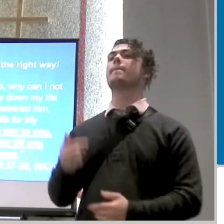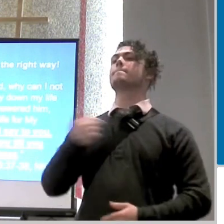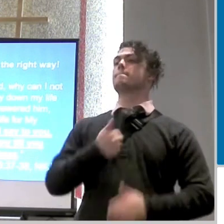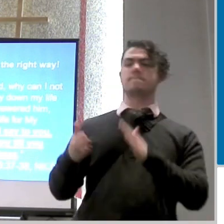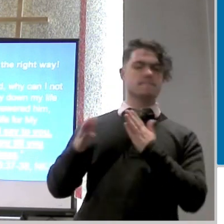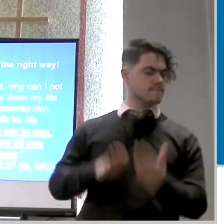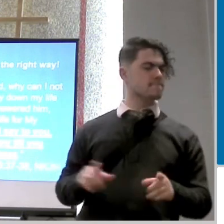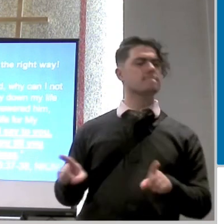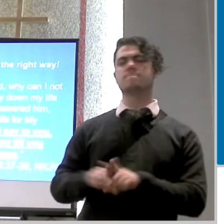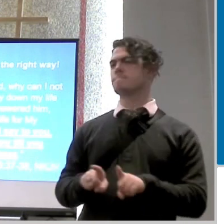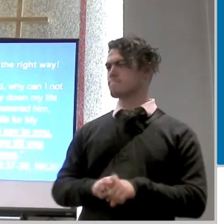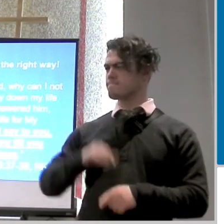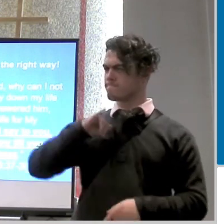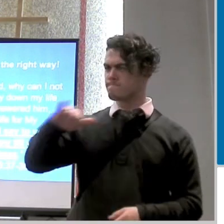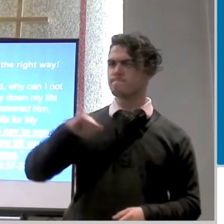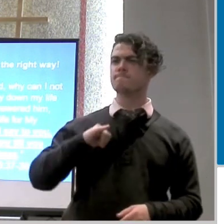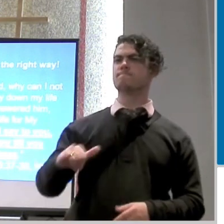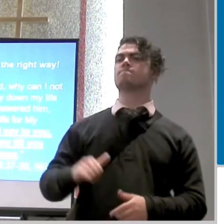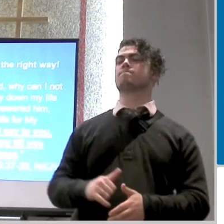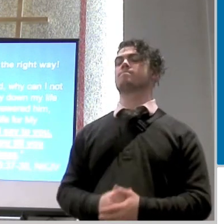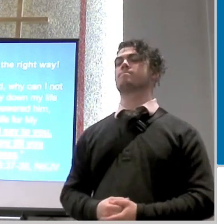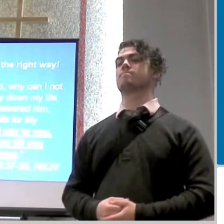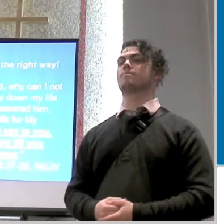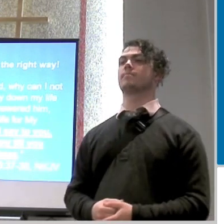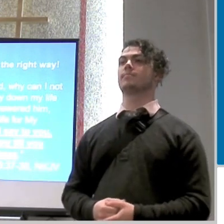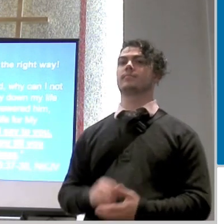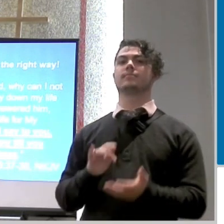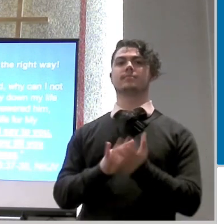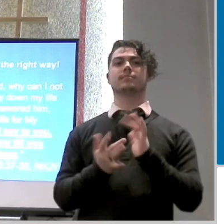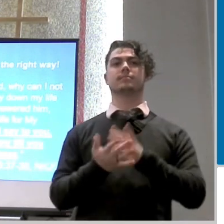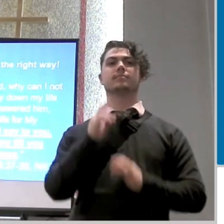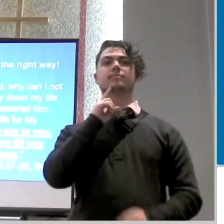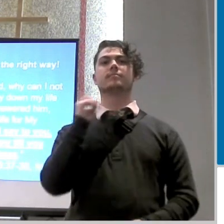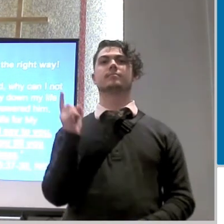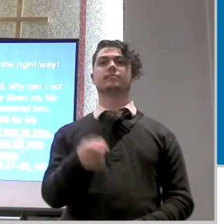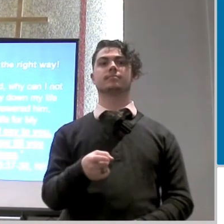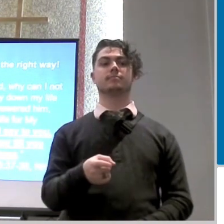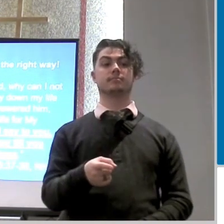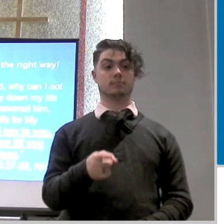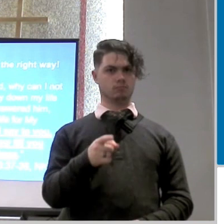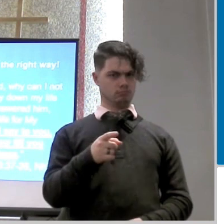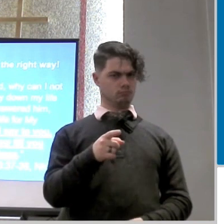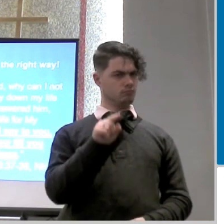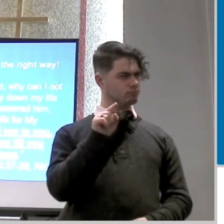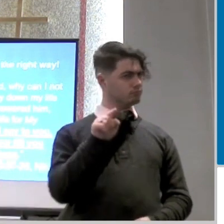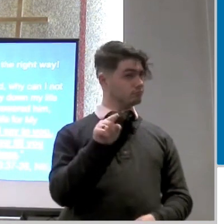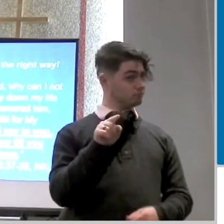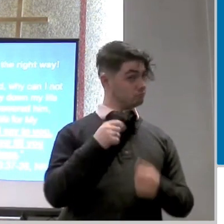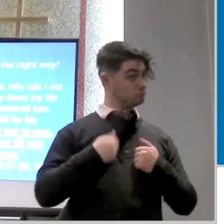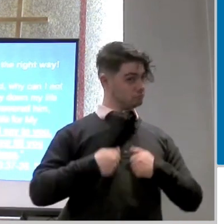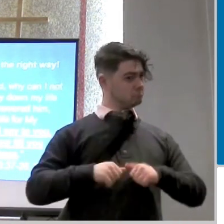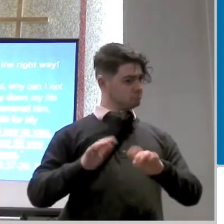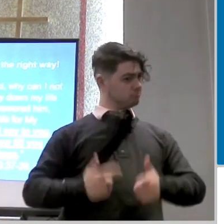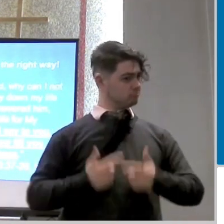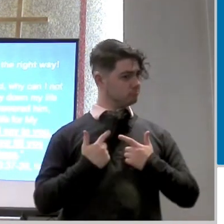right jesus answers him he says will you lay down your life for my sake